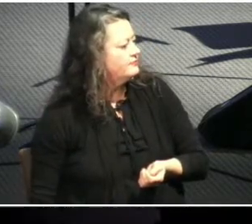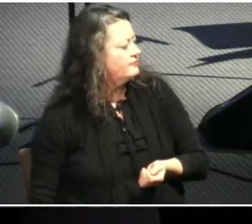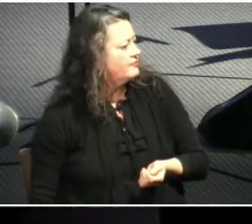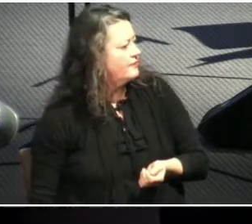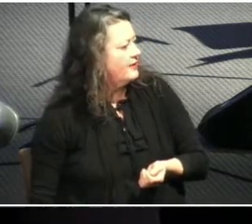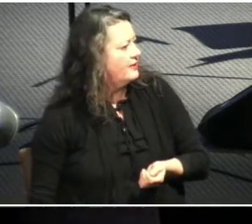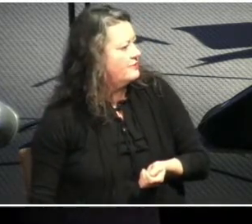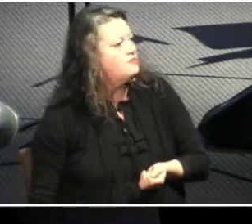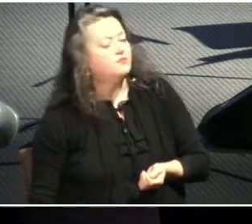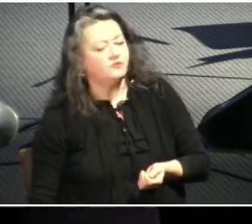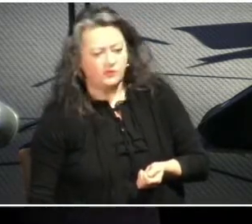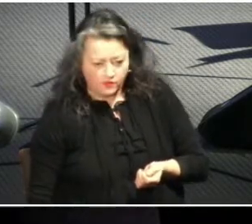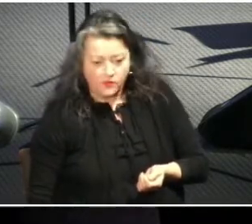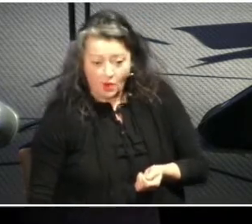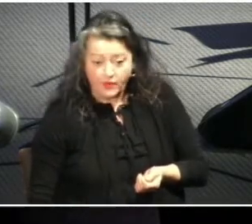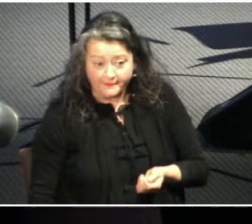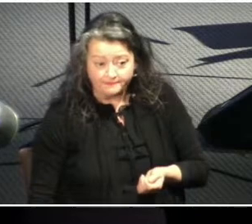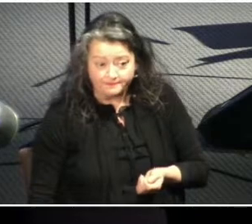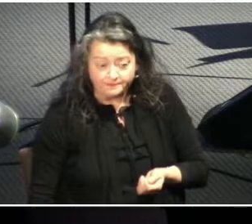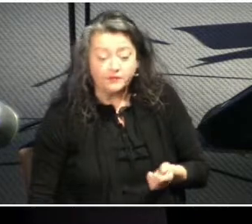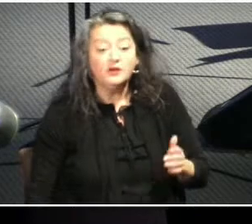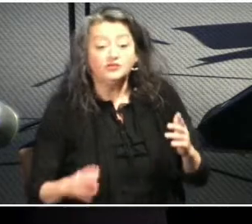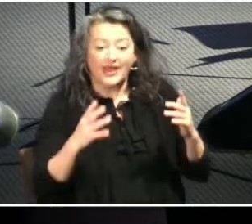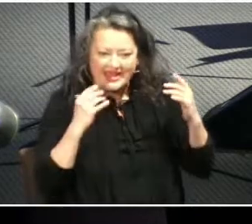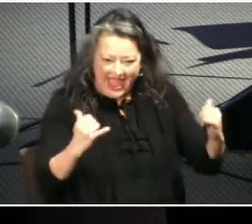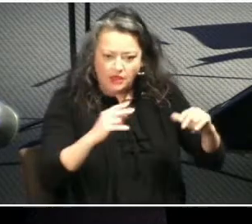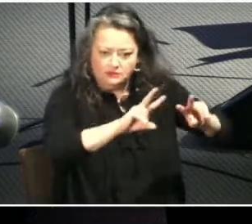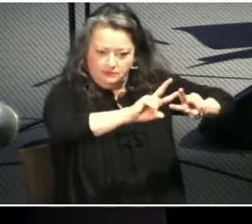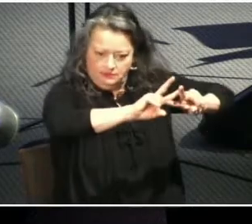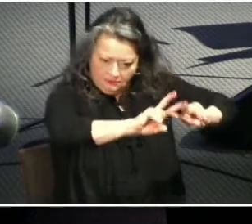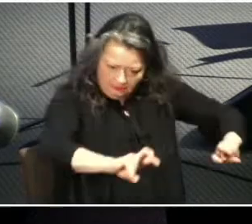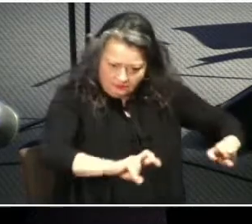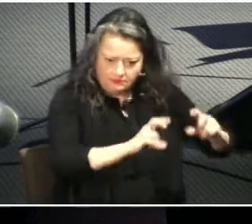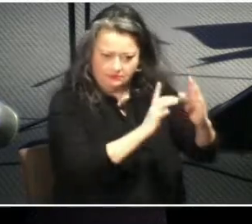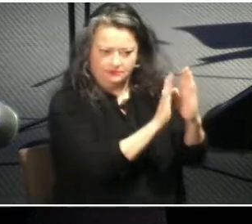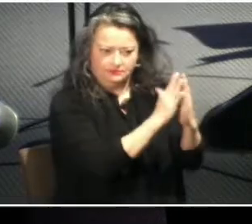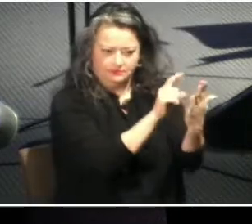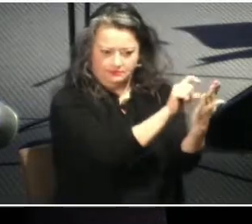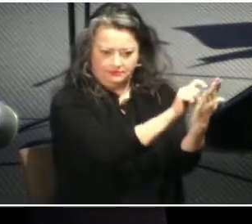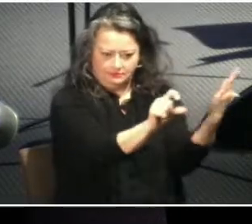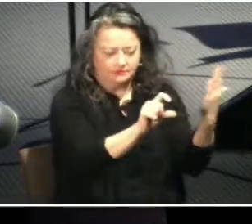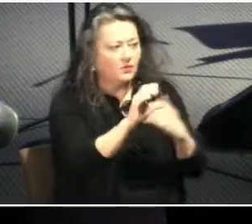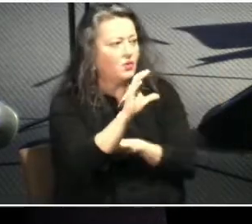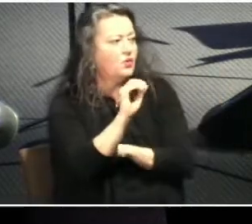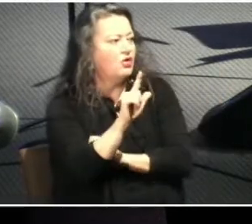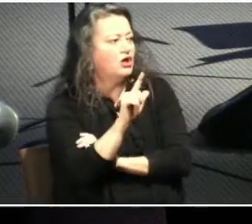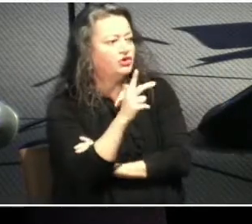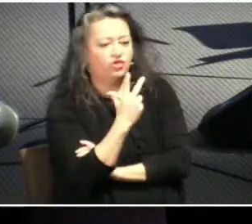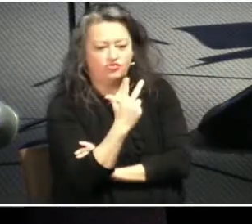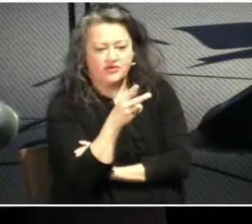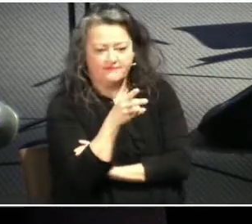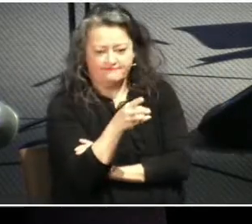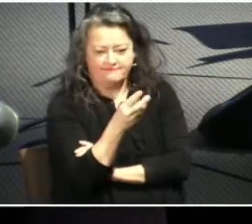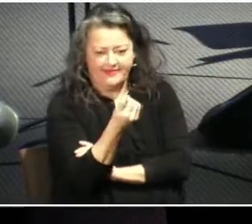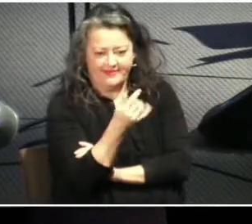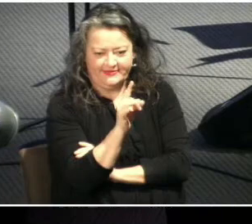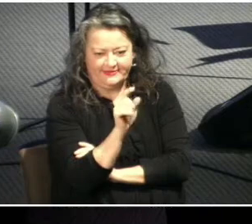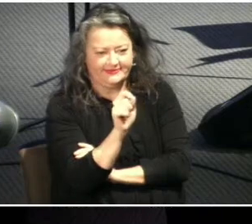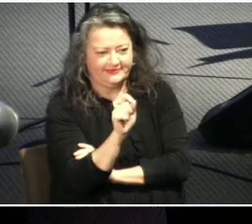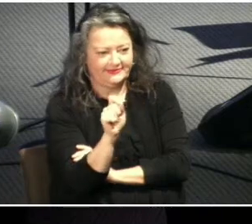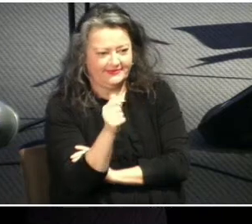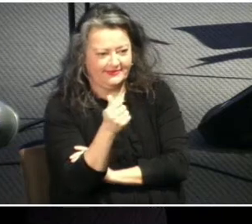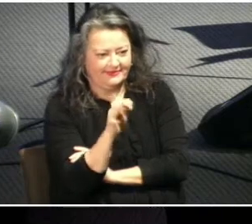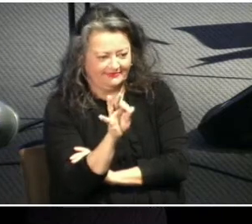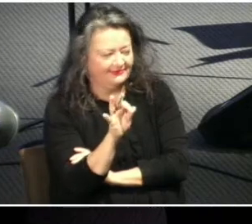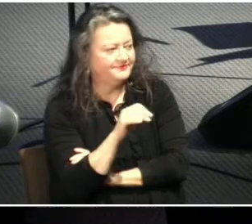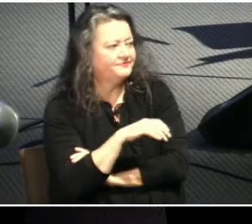so now we're going to look at the passage colossians 3 17 to 19 page 836